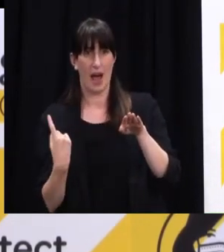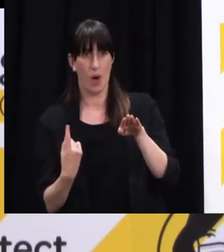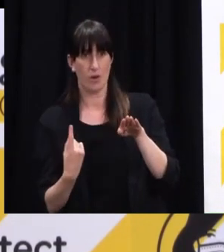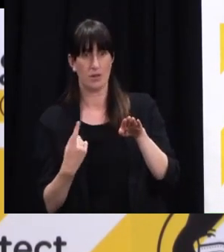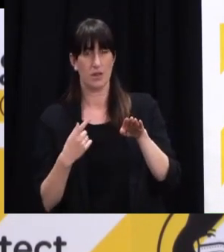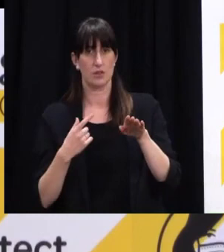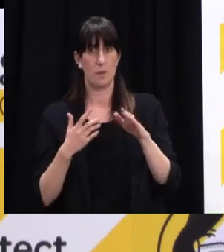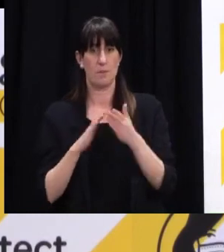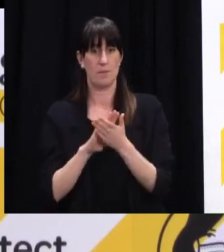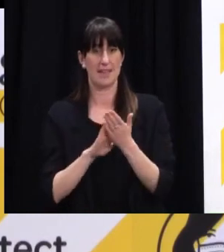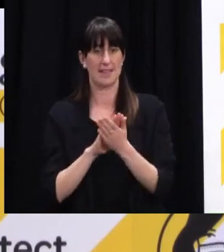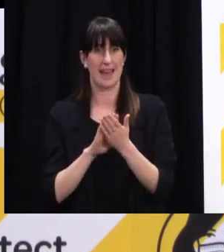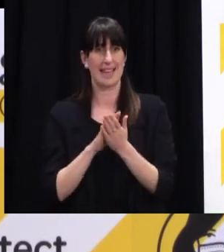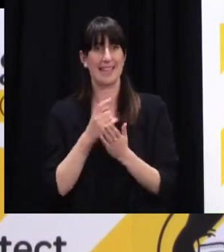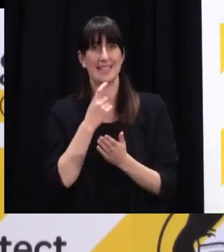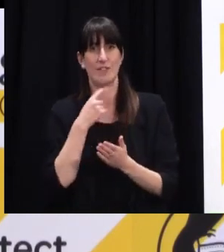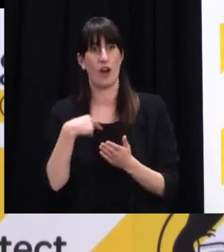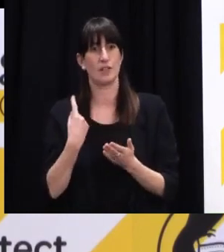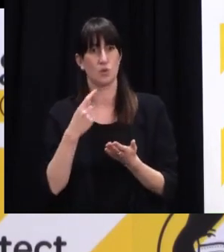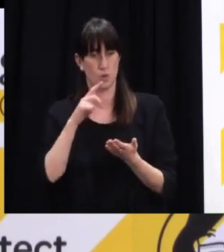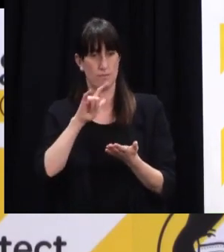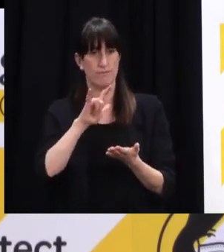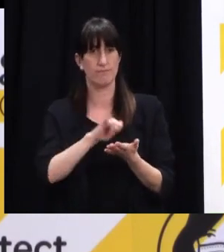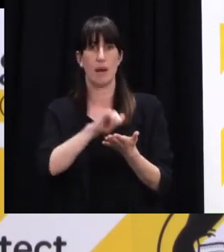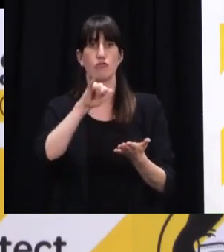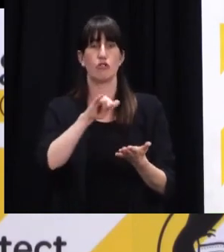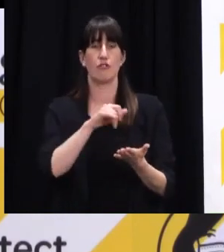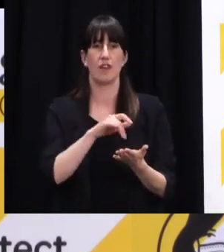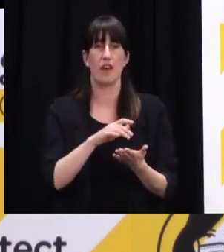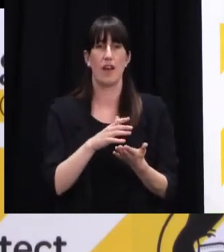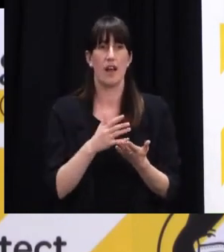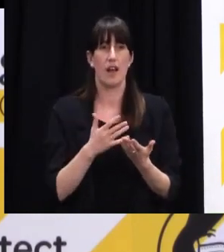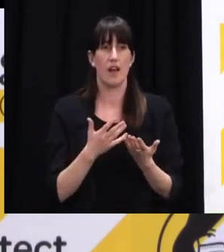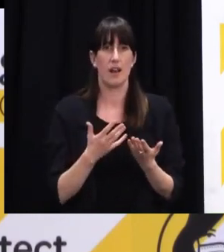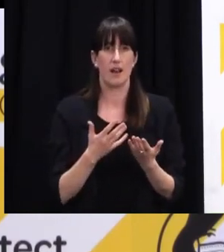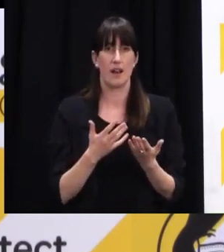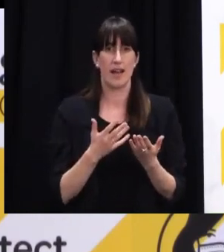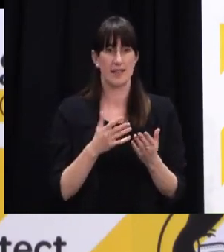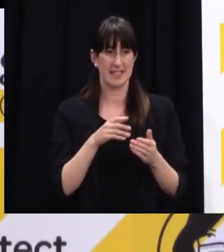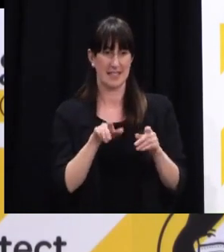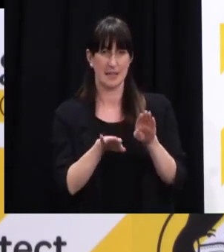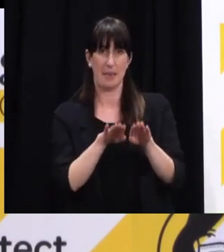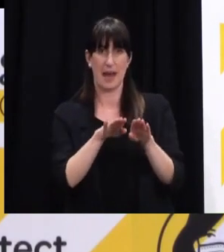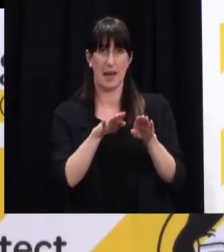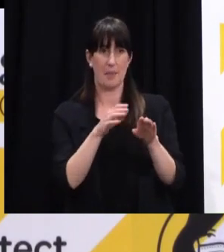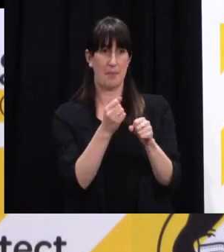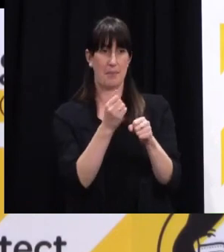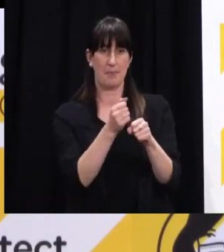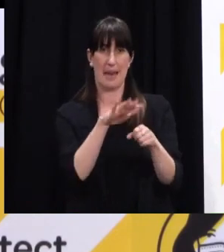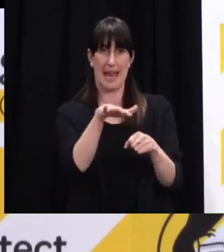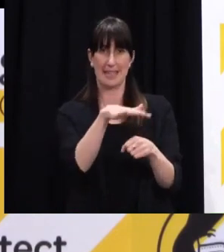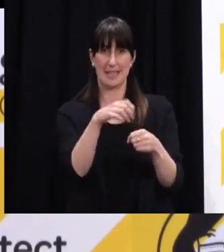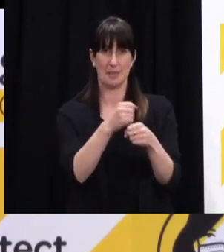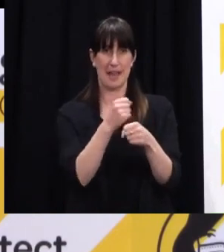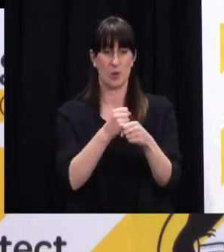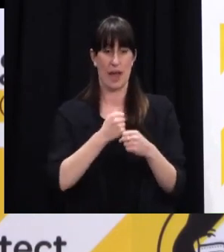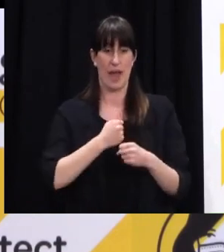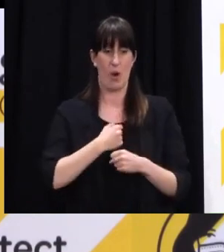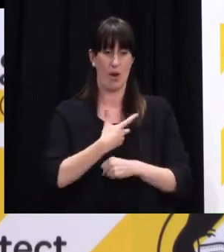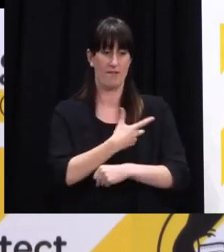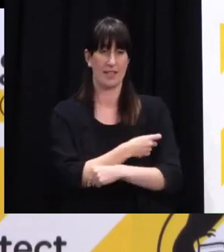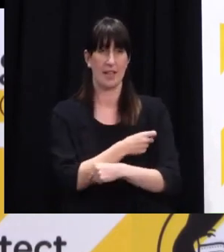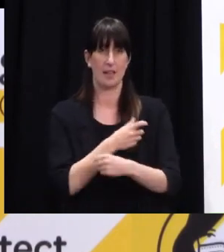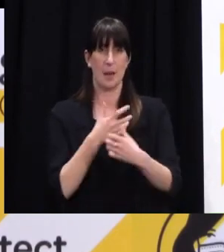immediately narrows down the number of places that might be receiving from similar sites of manufacture and therefore that we could match our batches with. So,